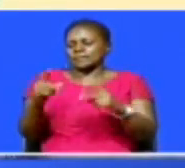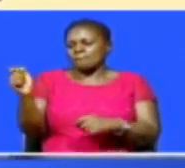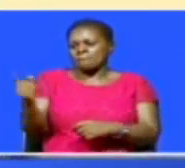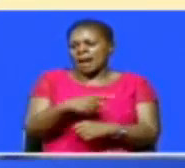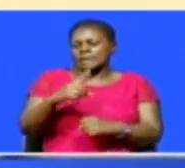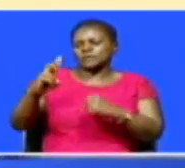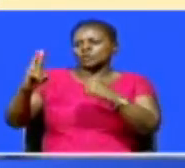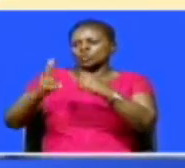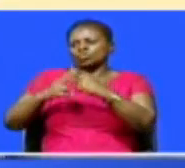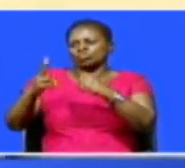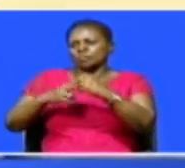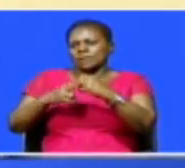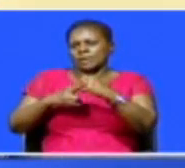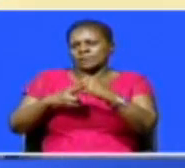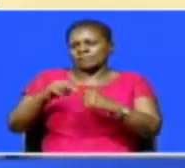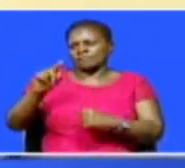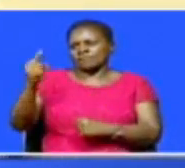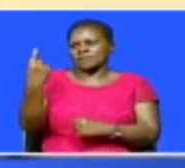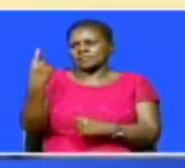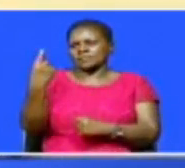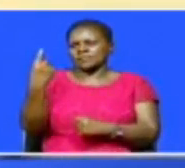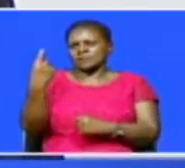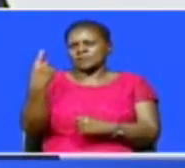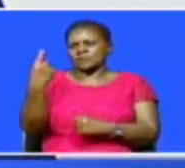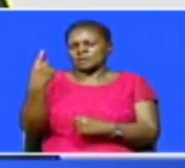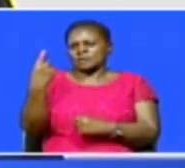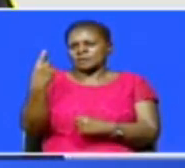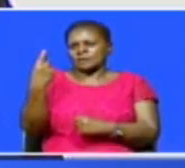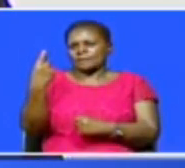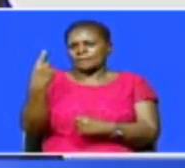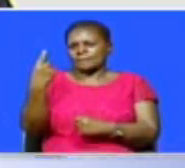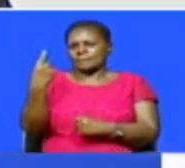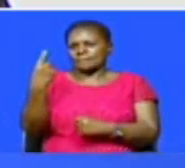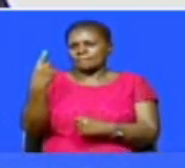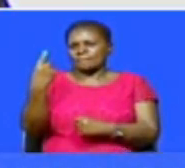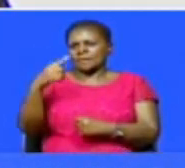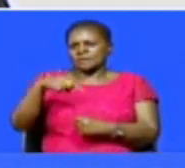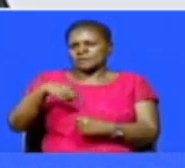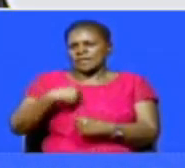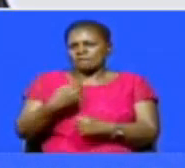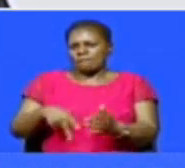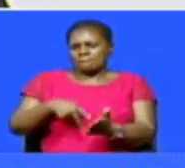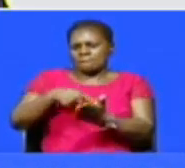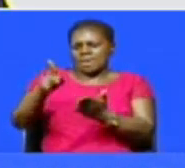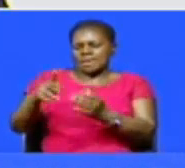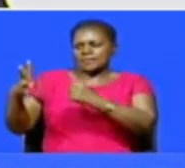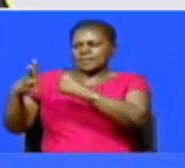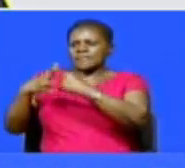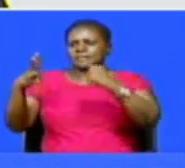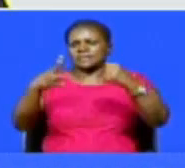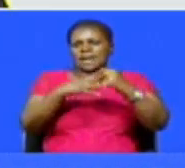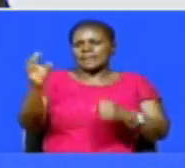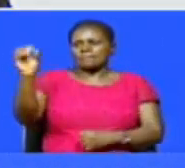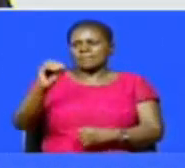July 1st. In the unlikely event of a closure of a bank, we shall cover 99% of the